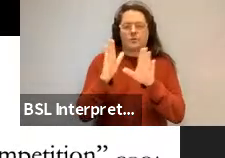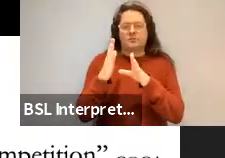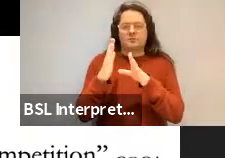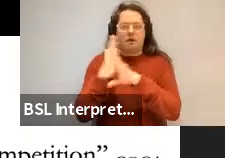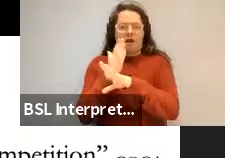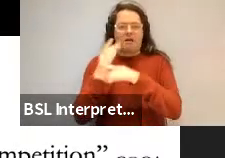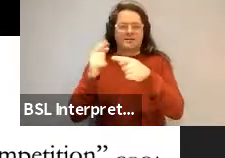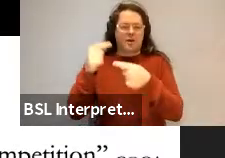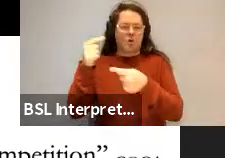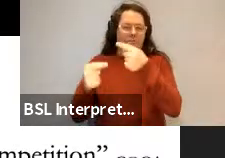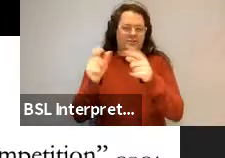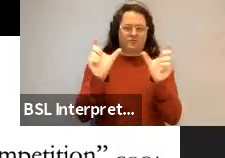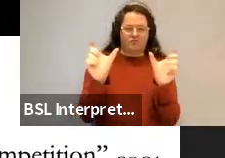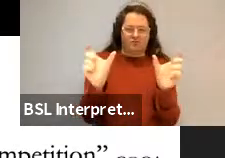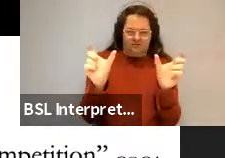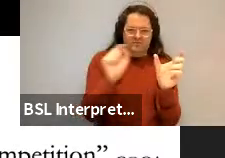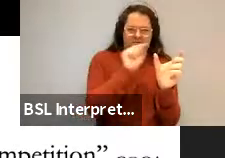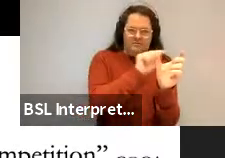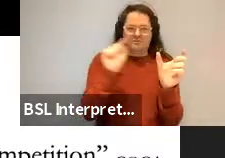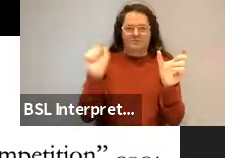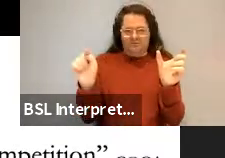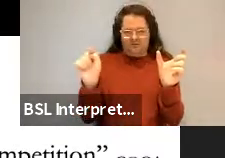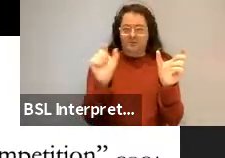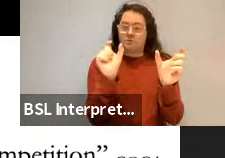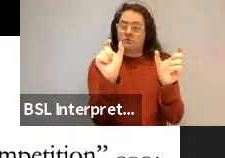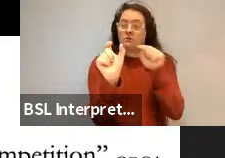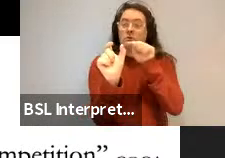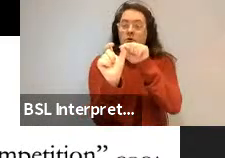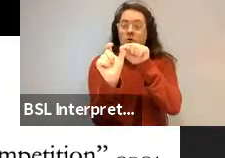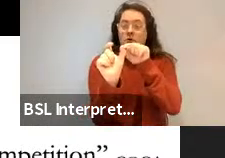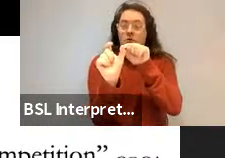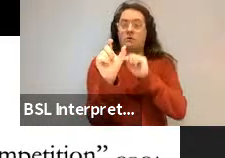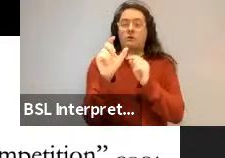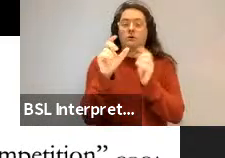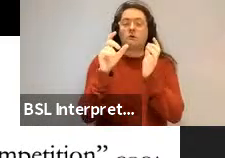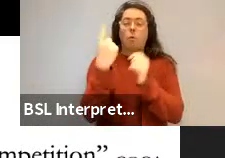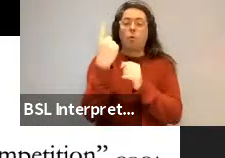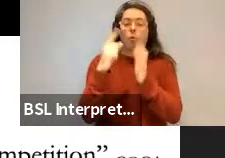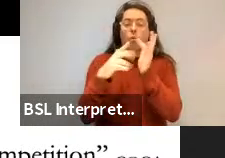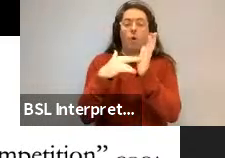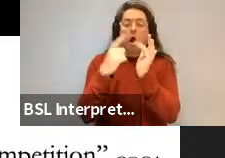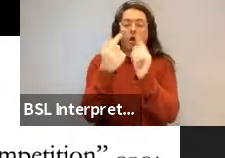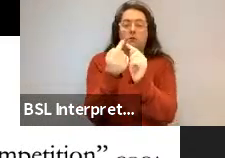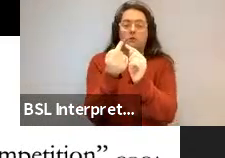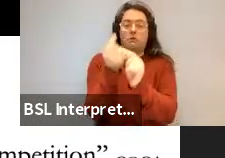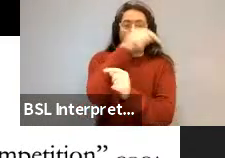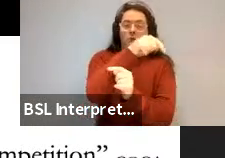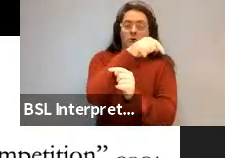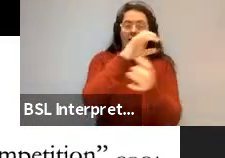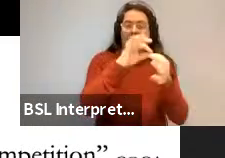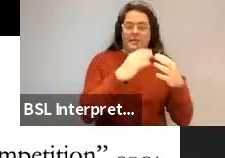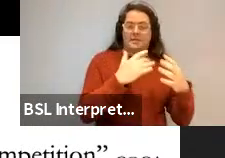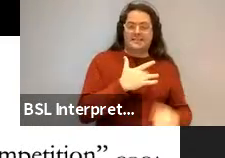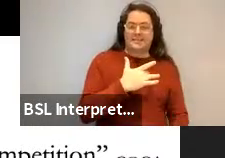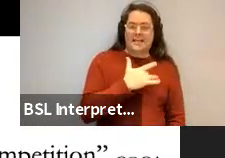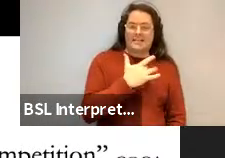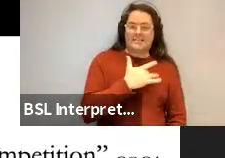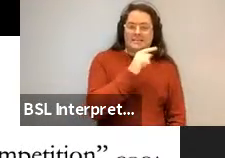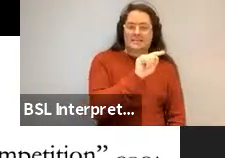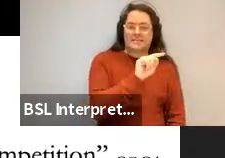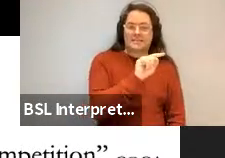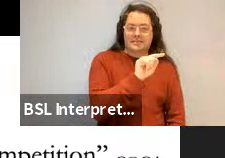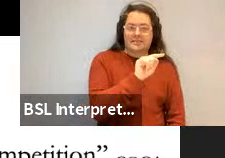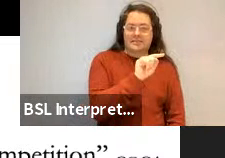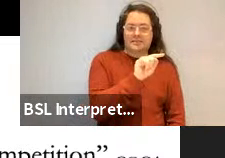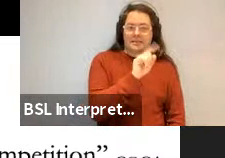So this one refers to sense, but the smallest N bar is sense